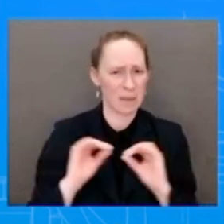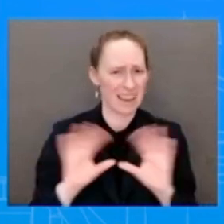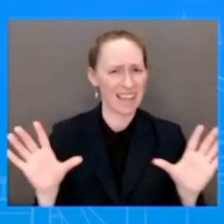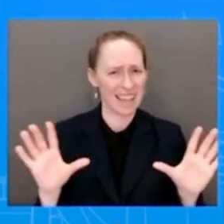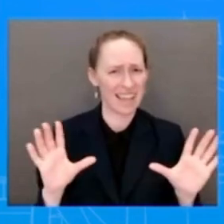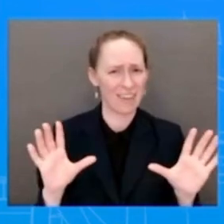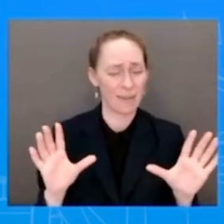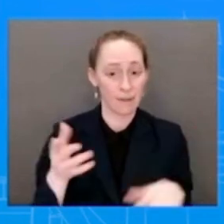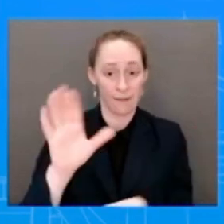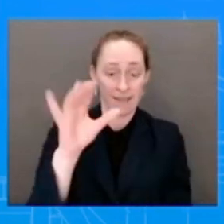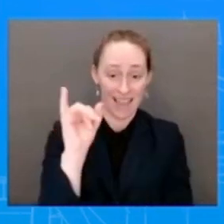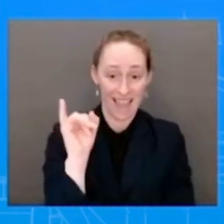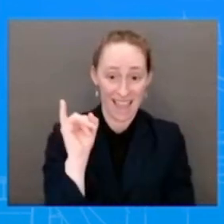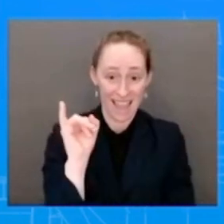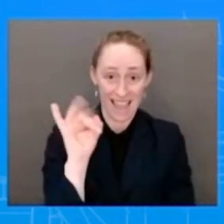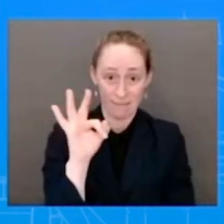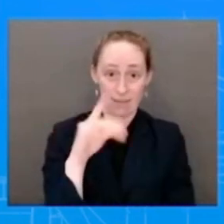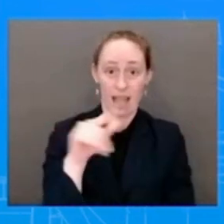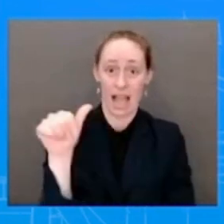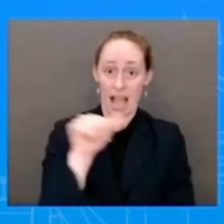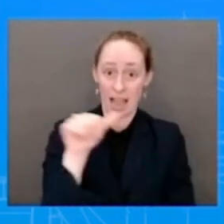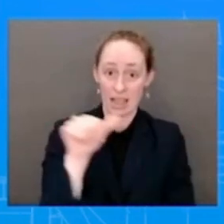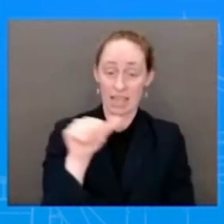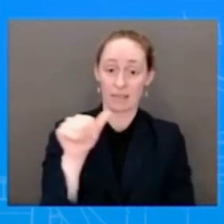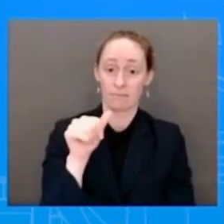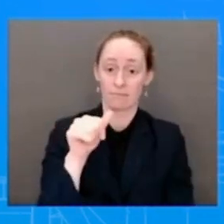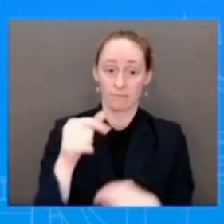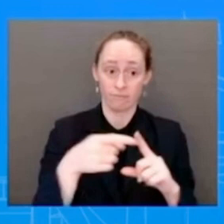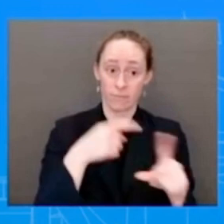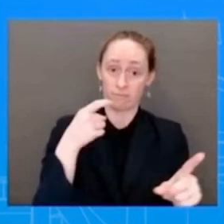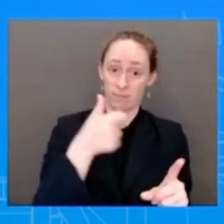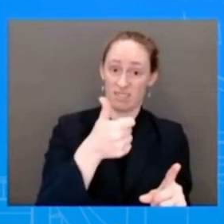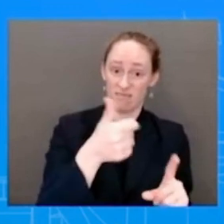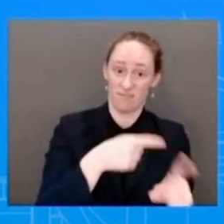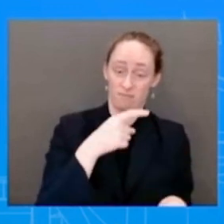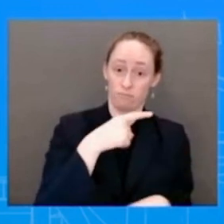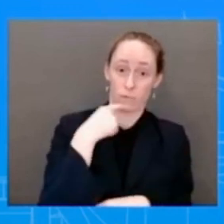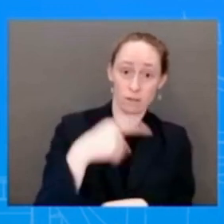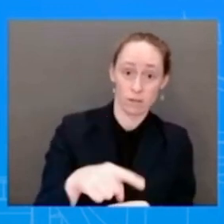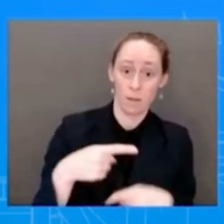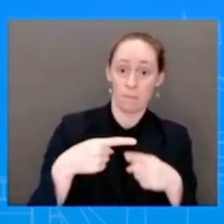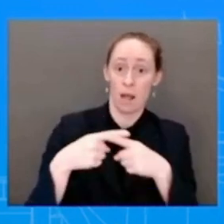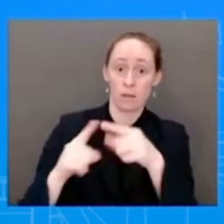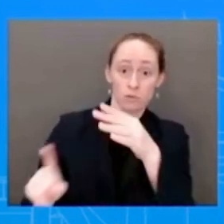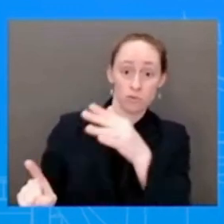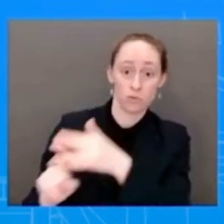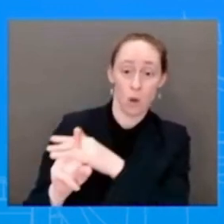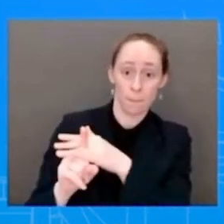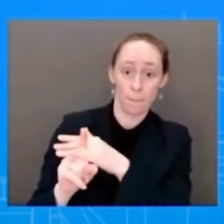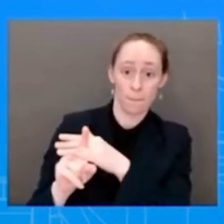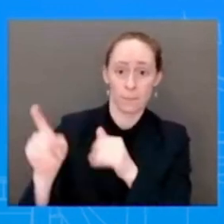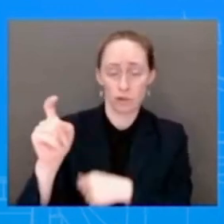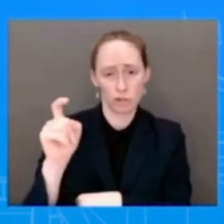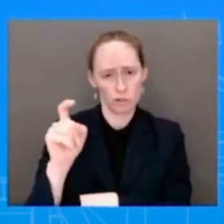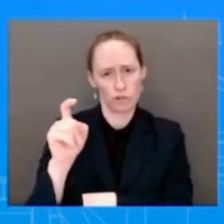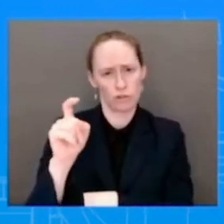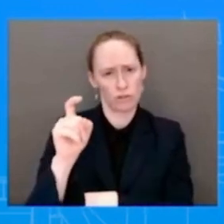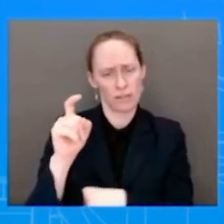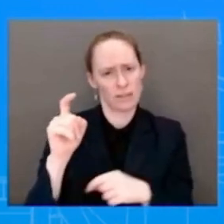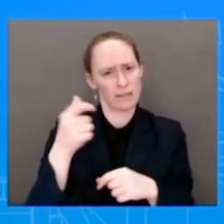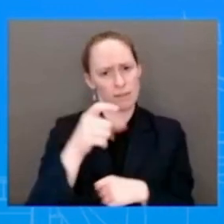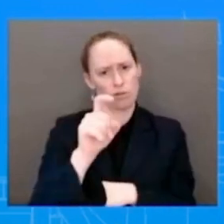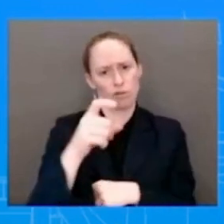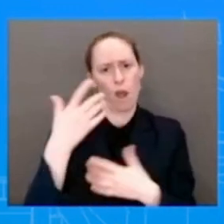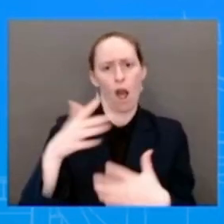Russian or Belarusian states. And so, that's the stance that we are providing. And the use of official state Russian